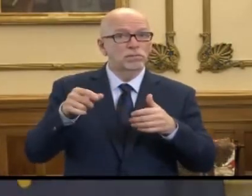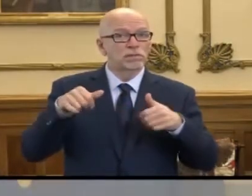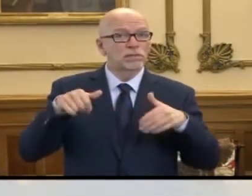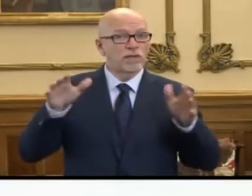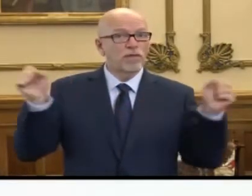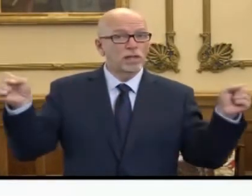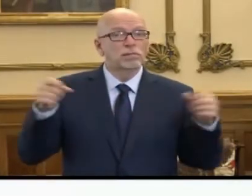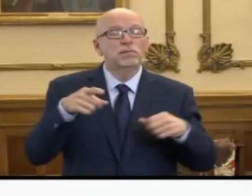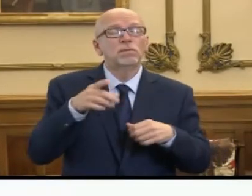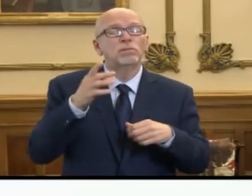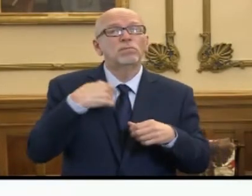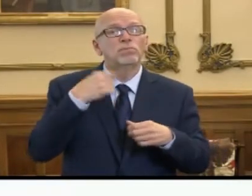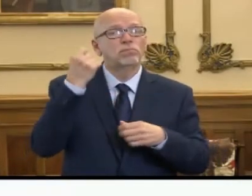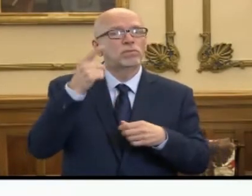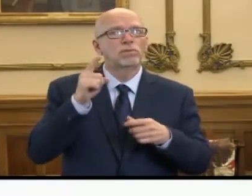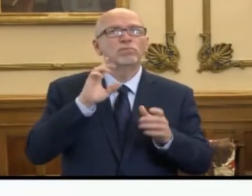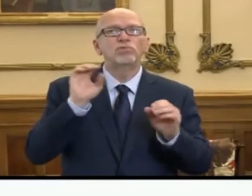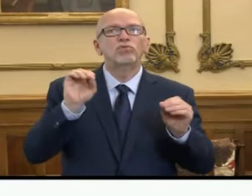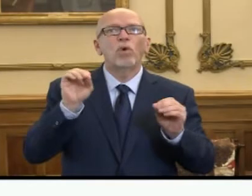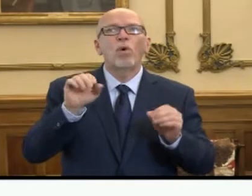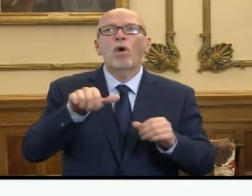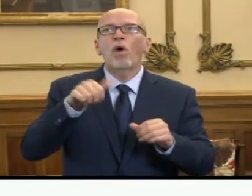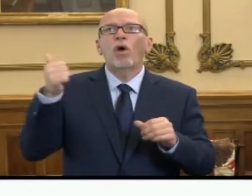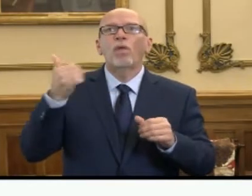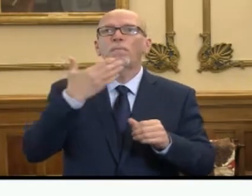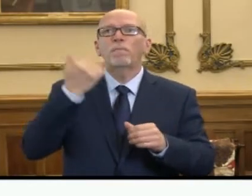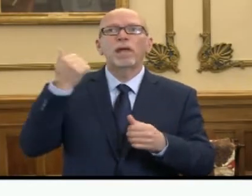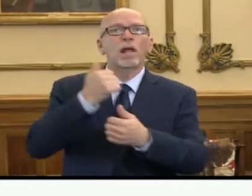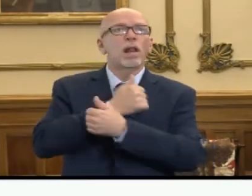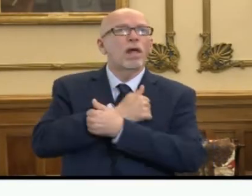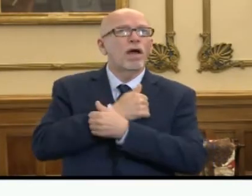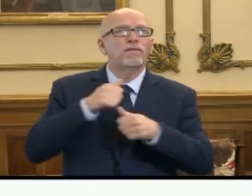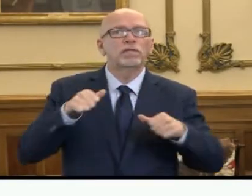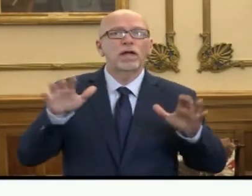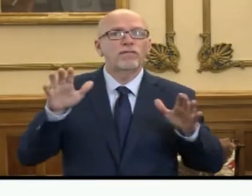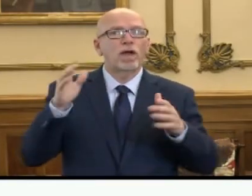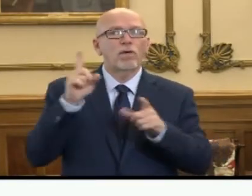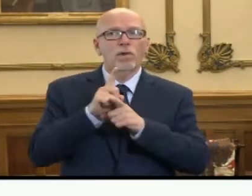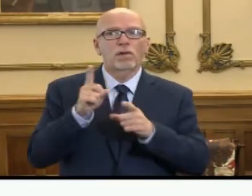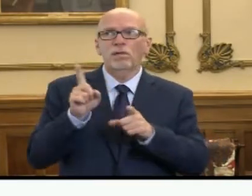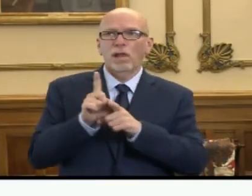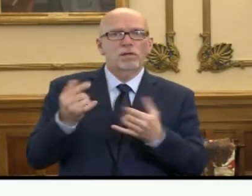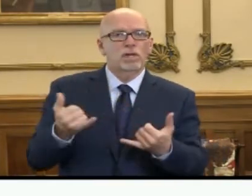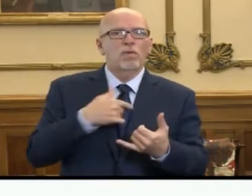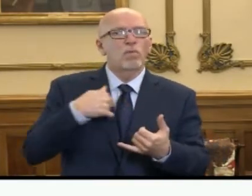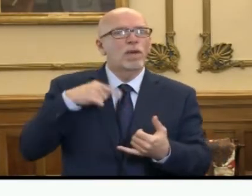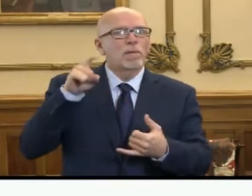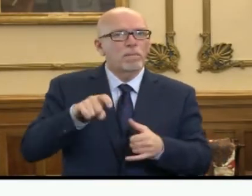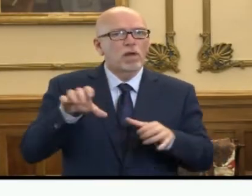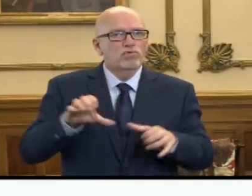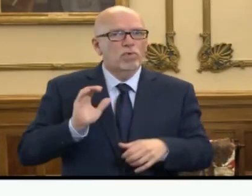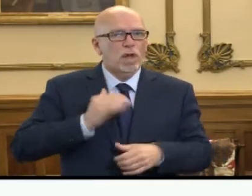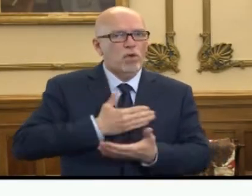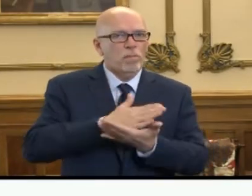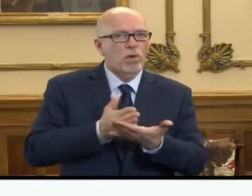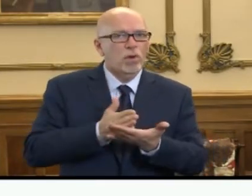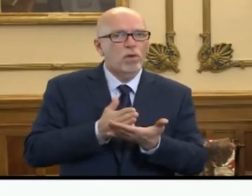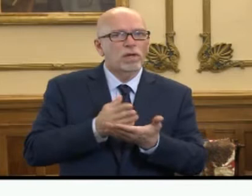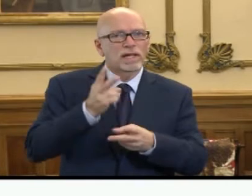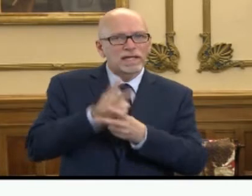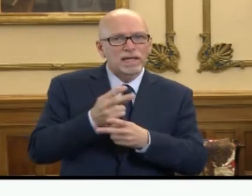is no greater love or sacrifice at this time than to do what we can to keep others